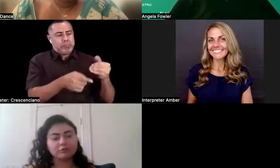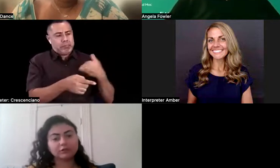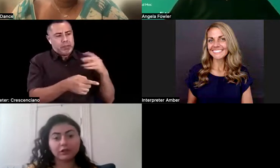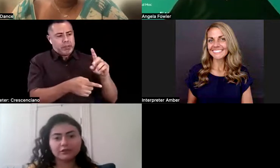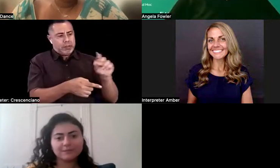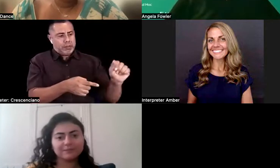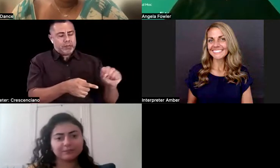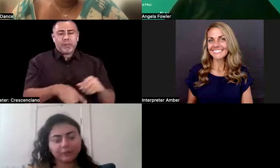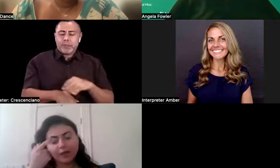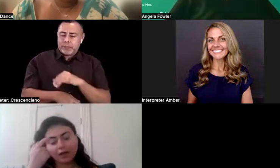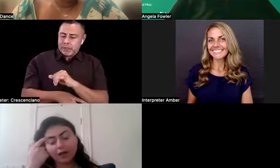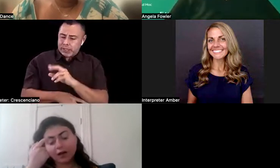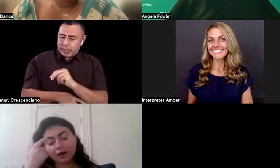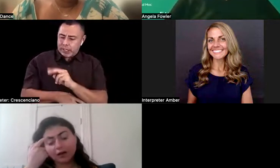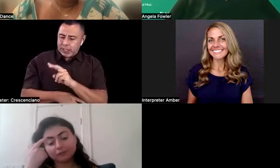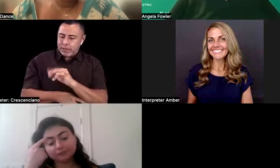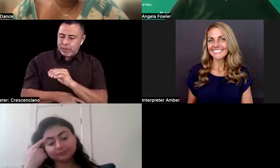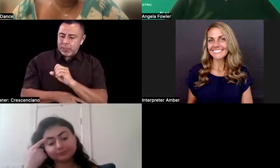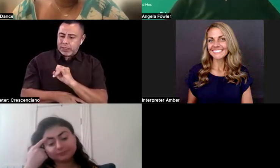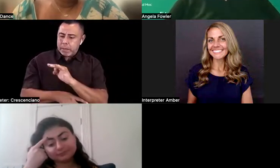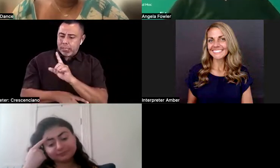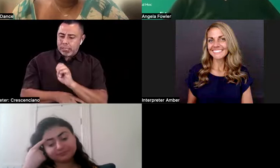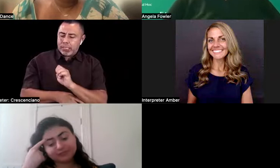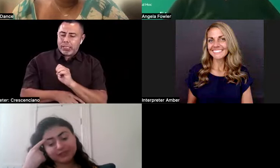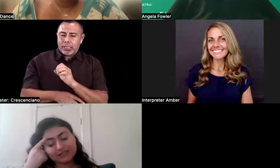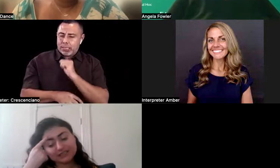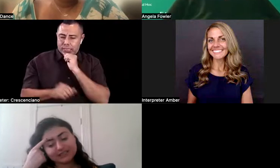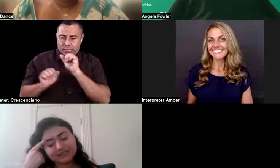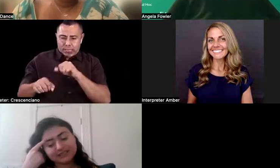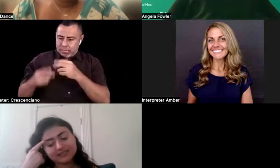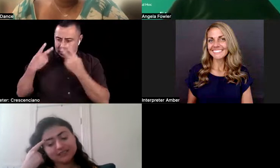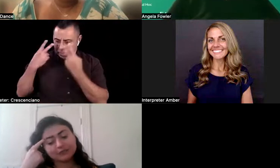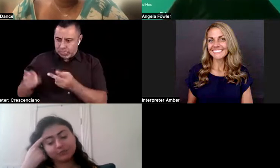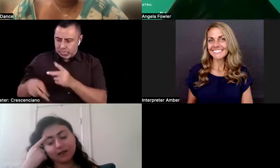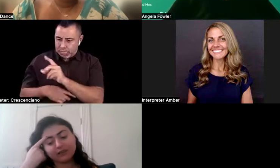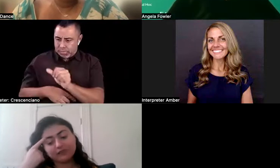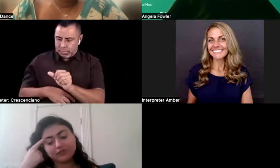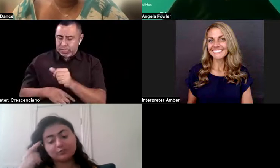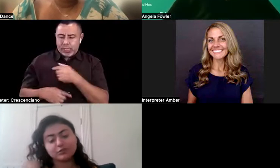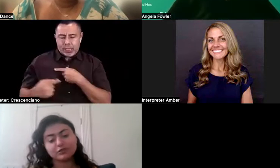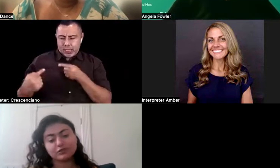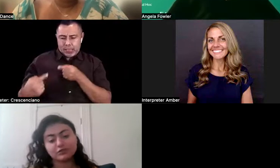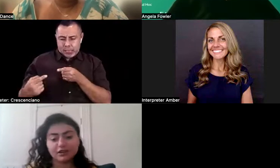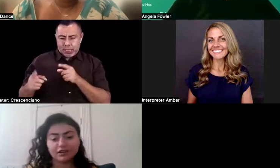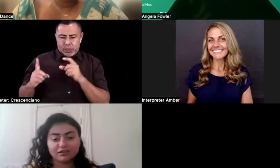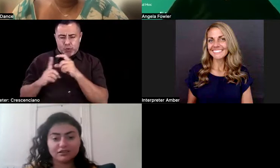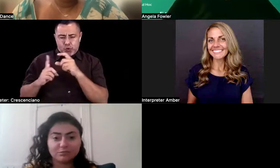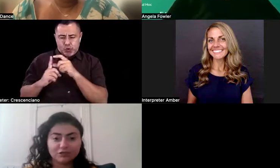struggling with a lot. Um, because my invisible